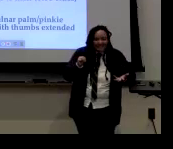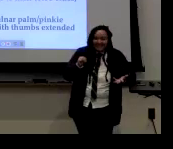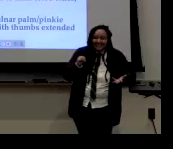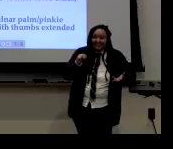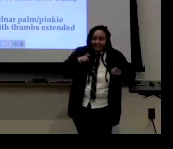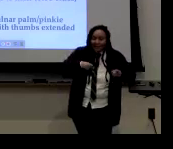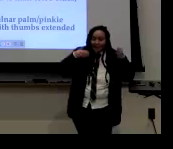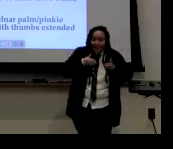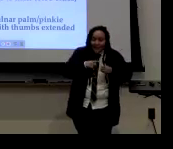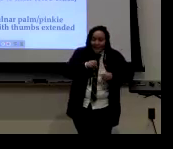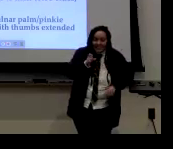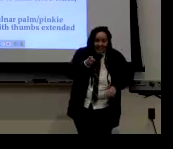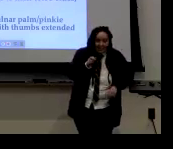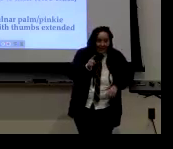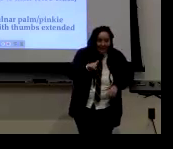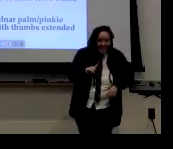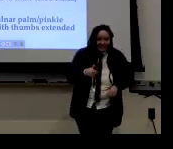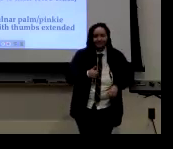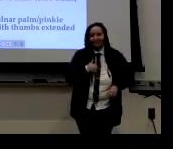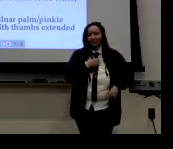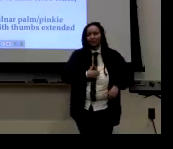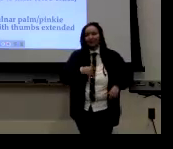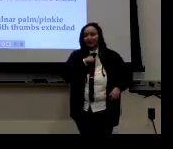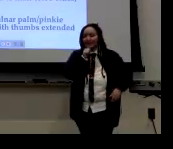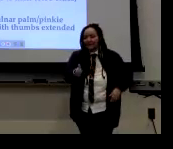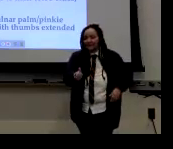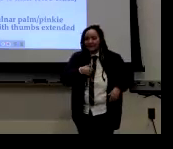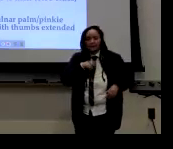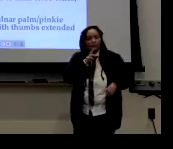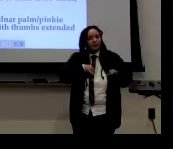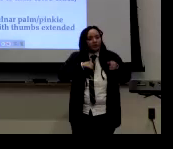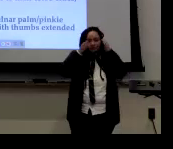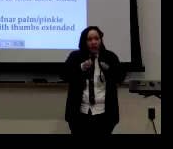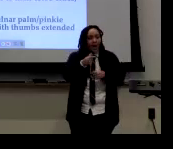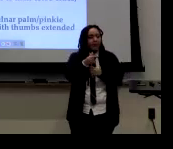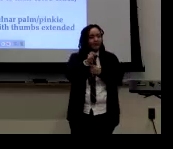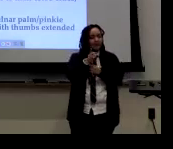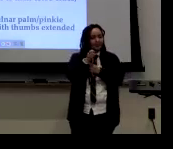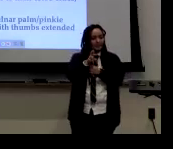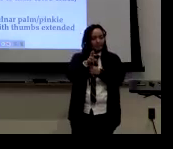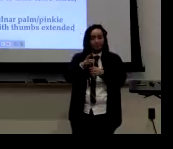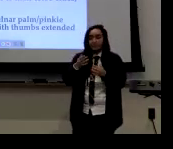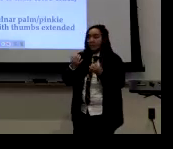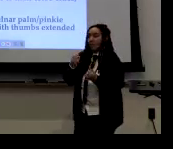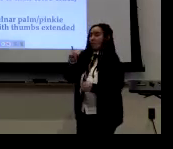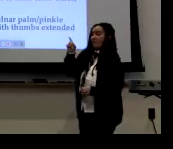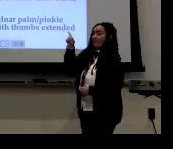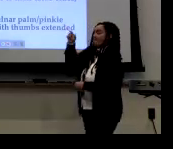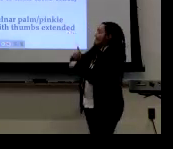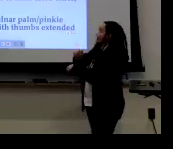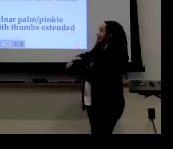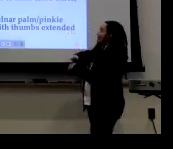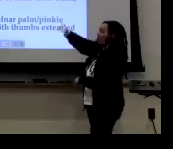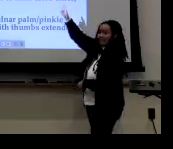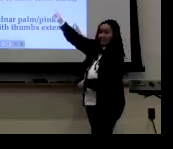before. You should focus on sexuality. But you, I'm sorry, you should just not